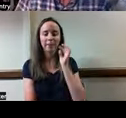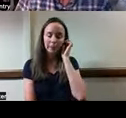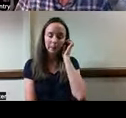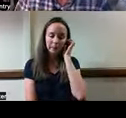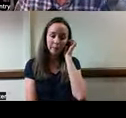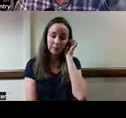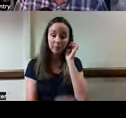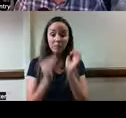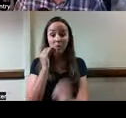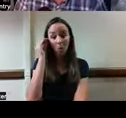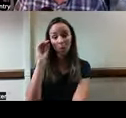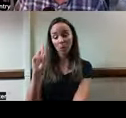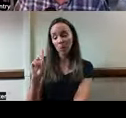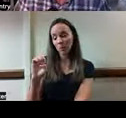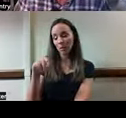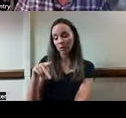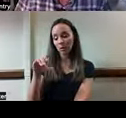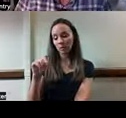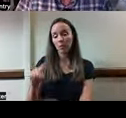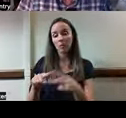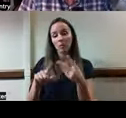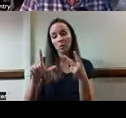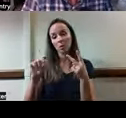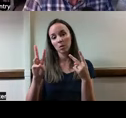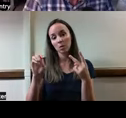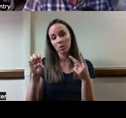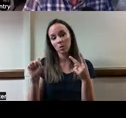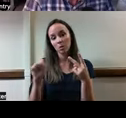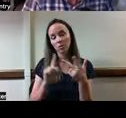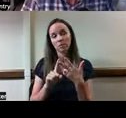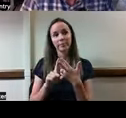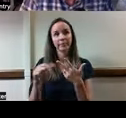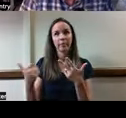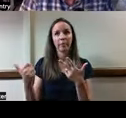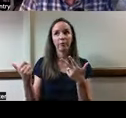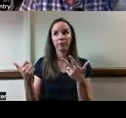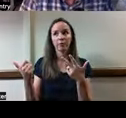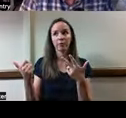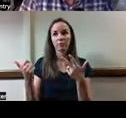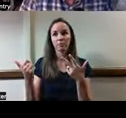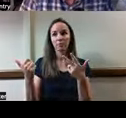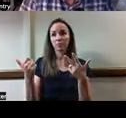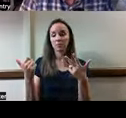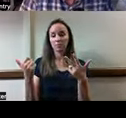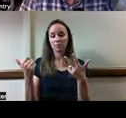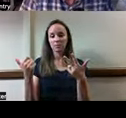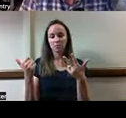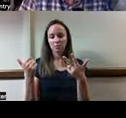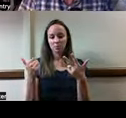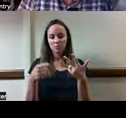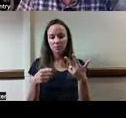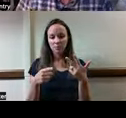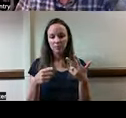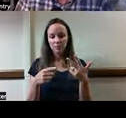a Home Depot in the area? Is there a Lowe's in the area? Is there some other non